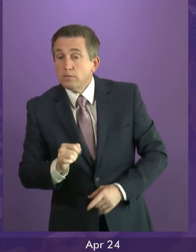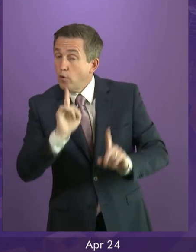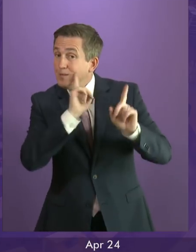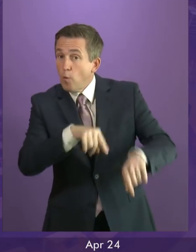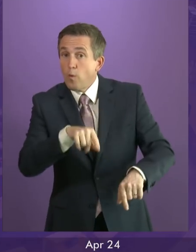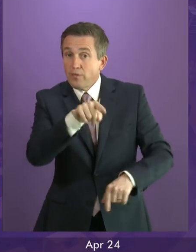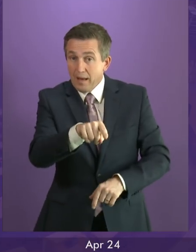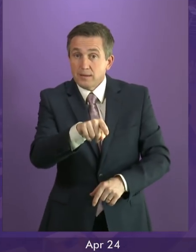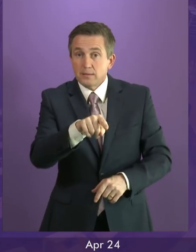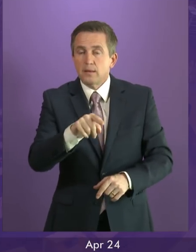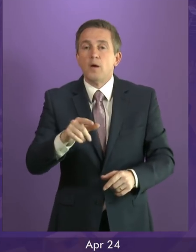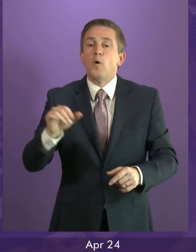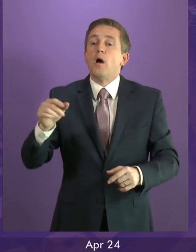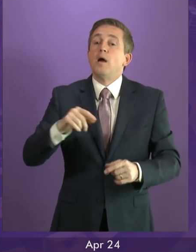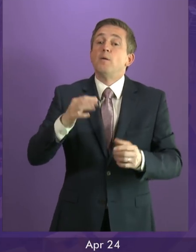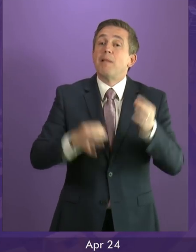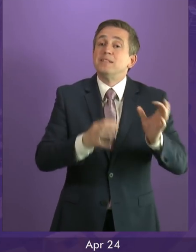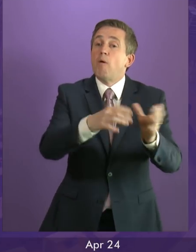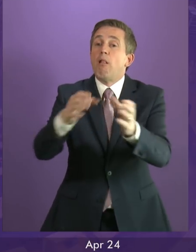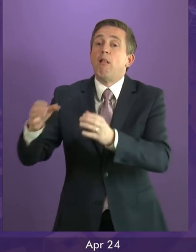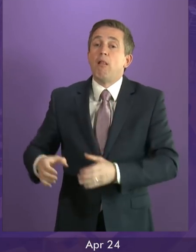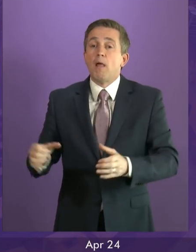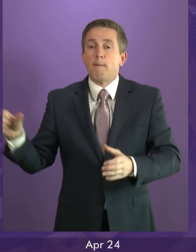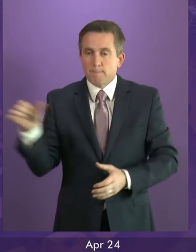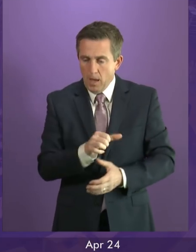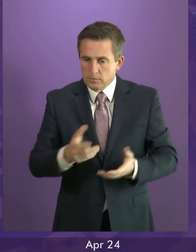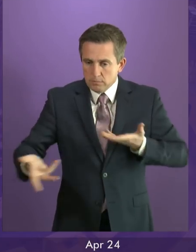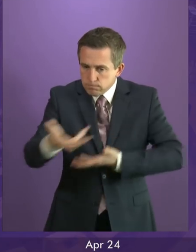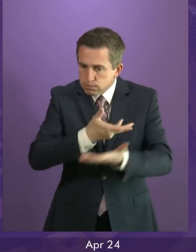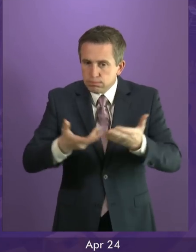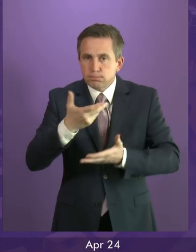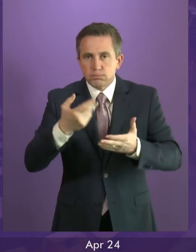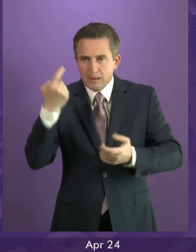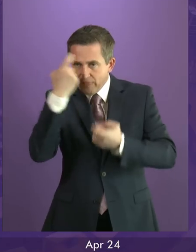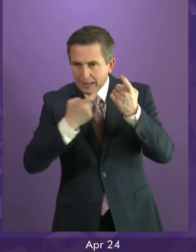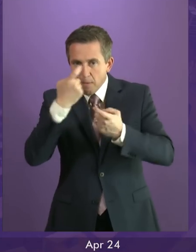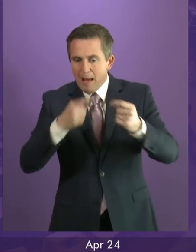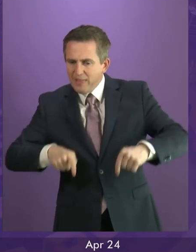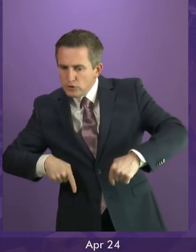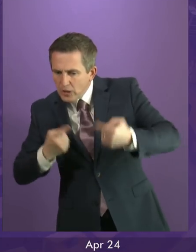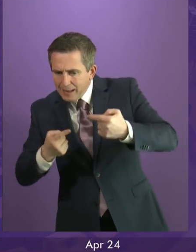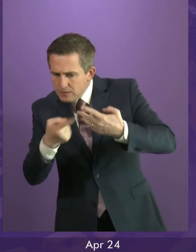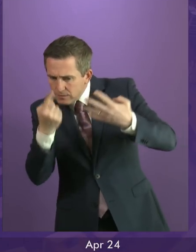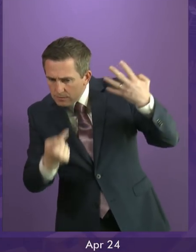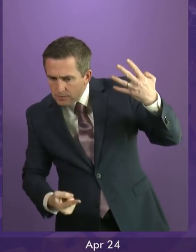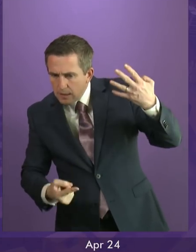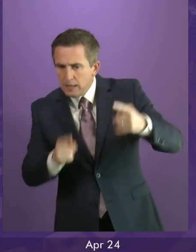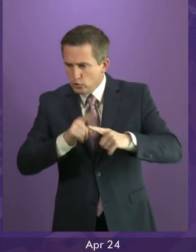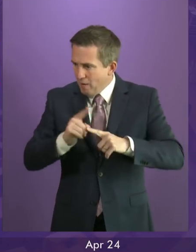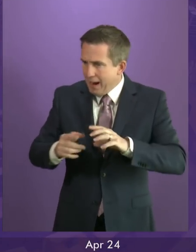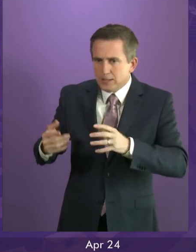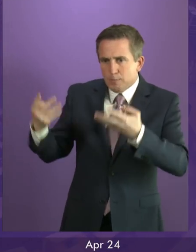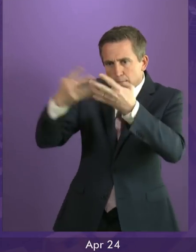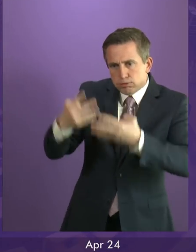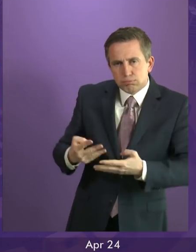answer has to be for all of us to rise to the challenge, to see if we can confront the challenges our country faces in a more unified way.